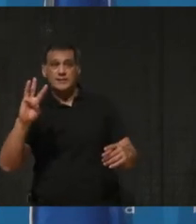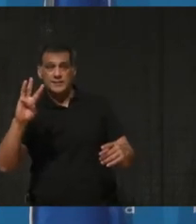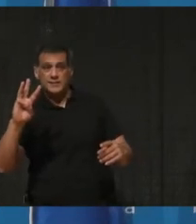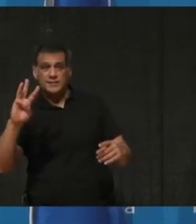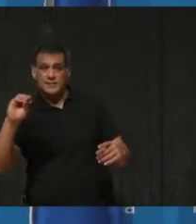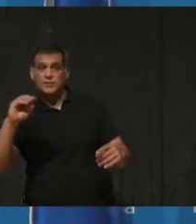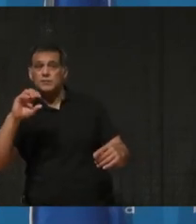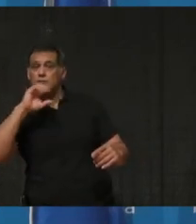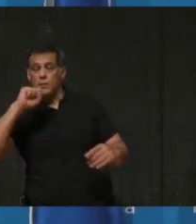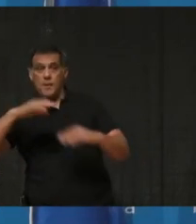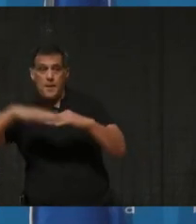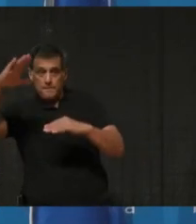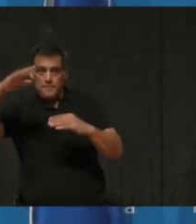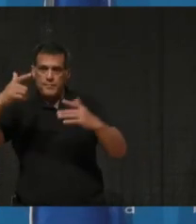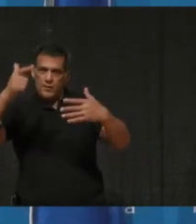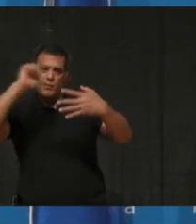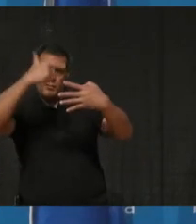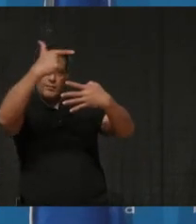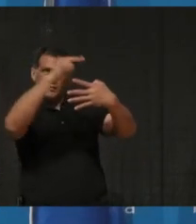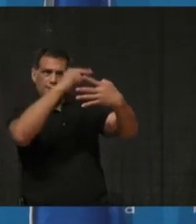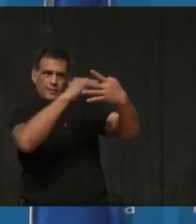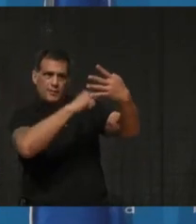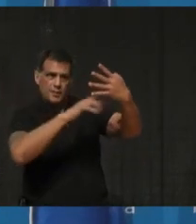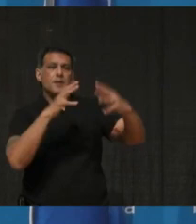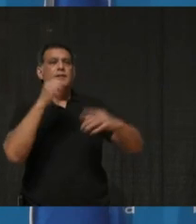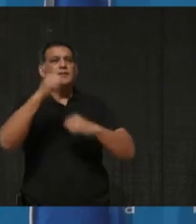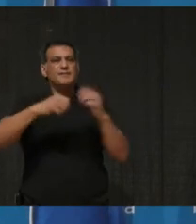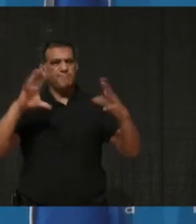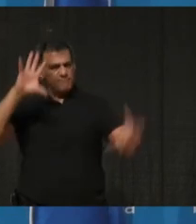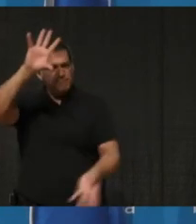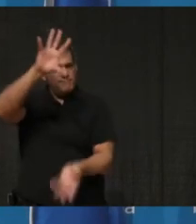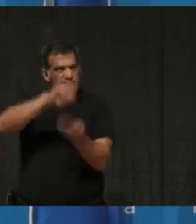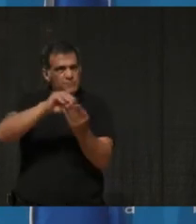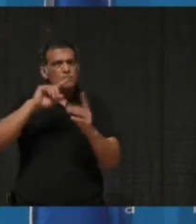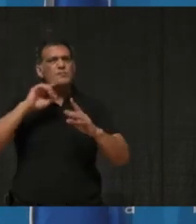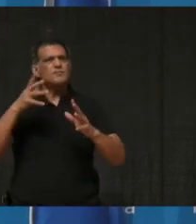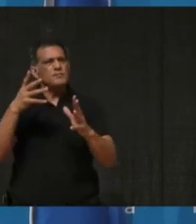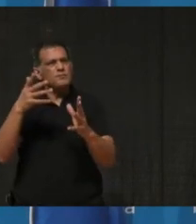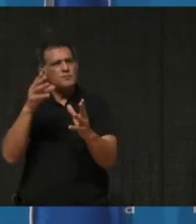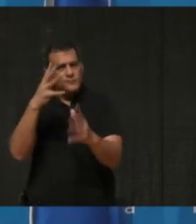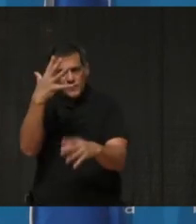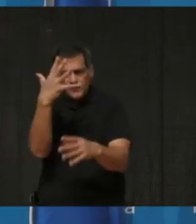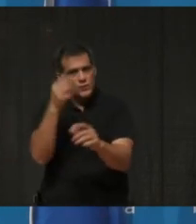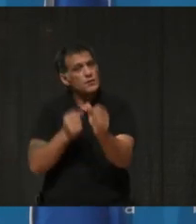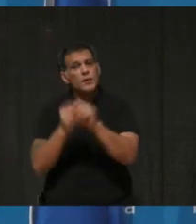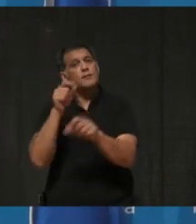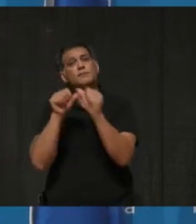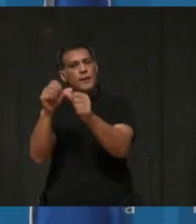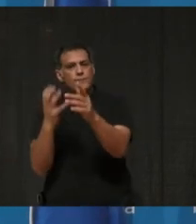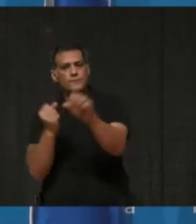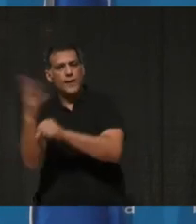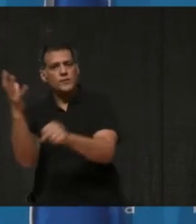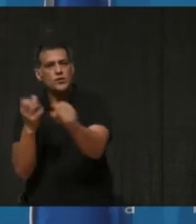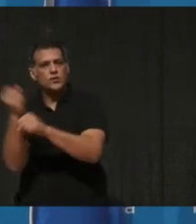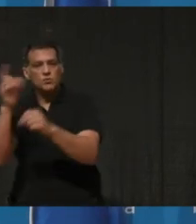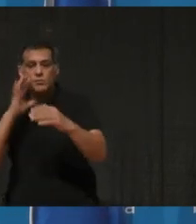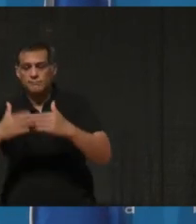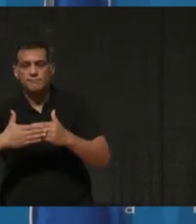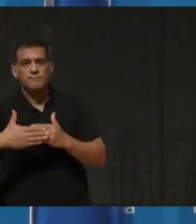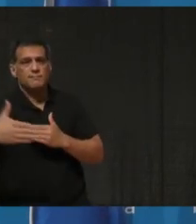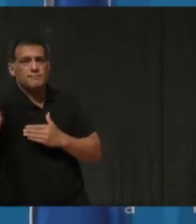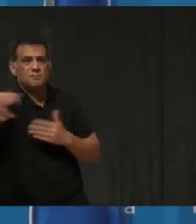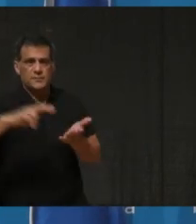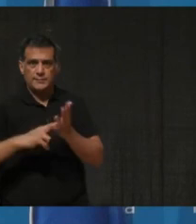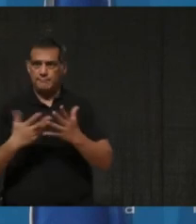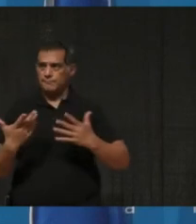province will then continue working its way down in five-year increments. There are still a lot of questions about the vaccine rollout and I will do